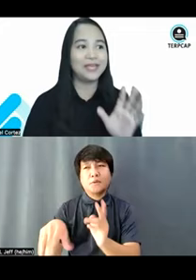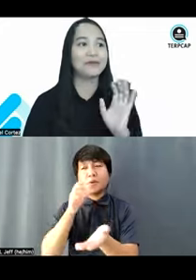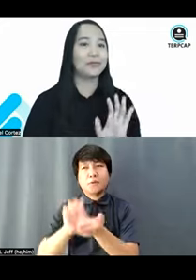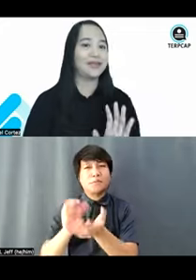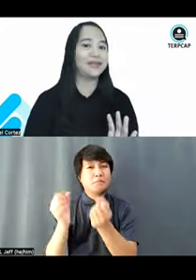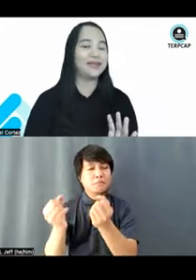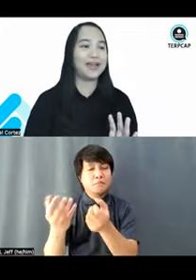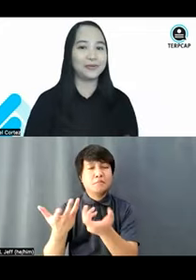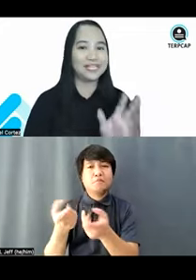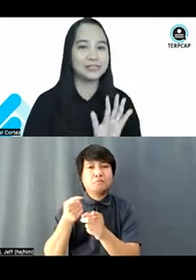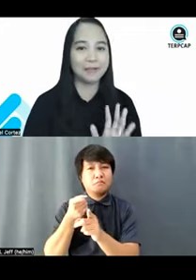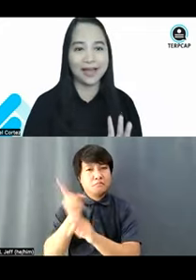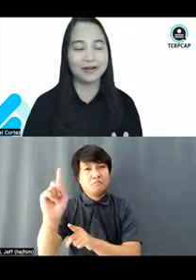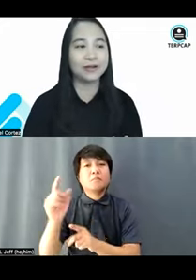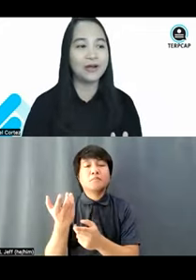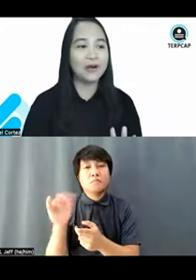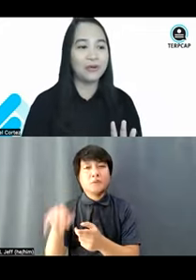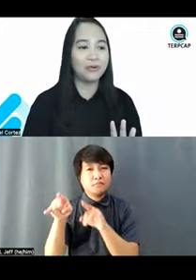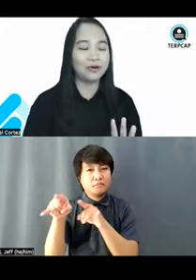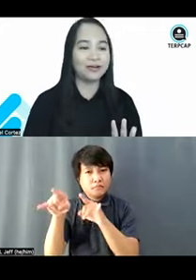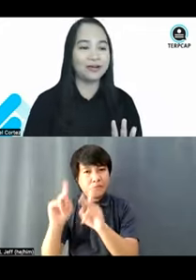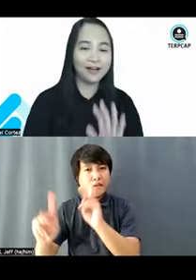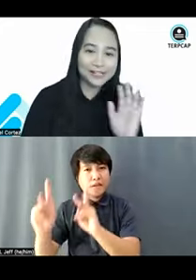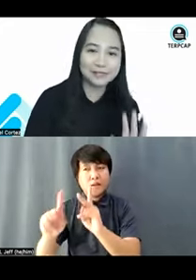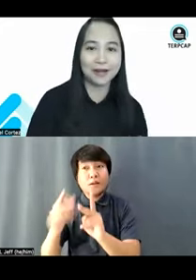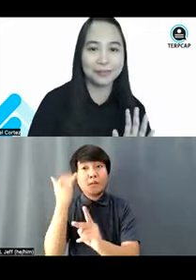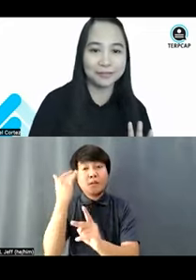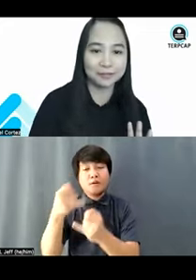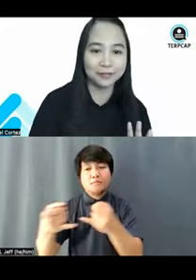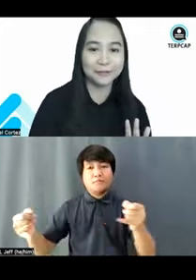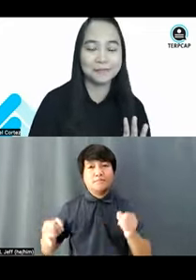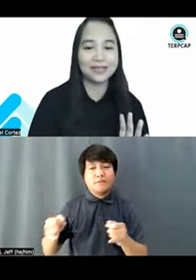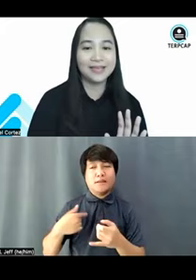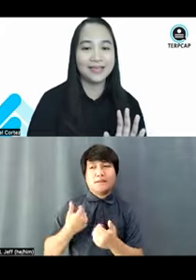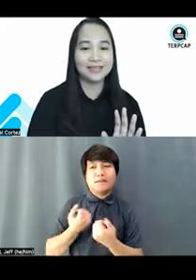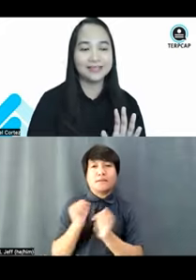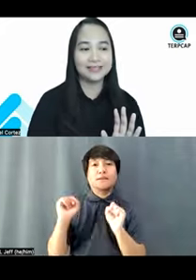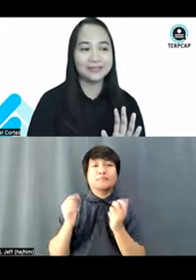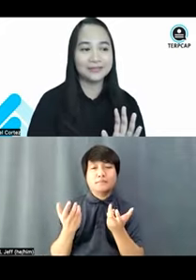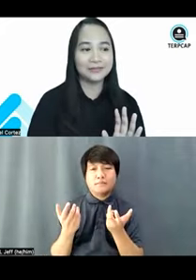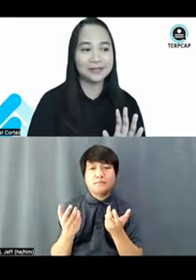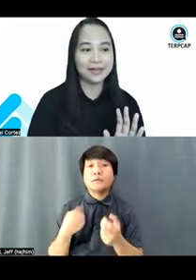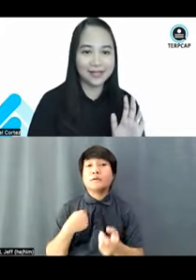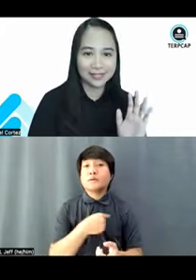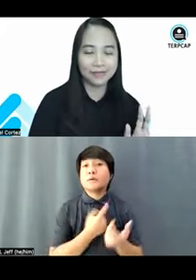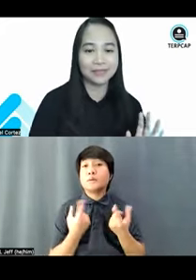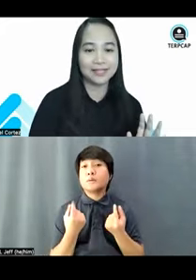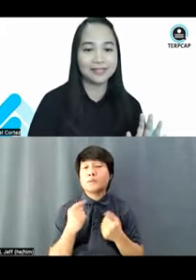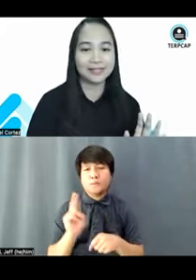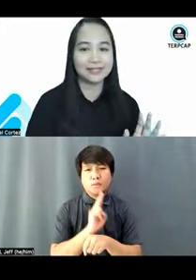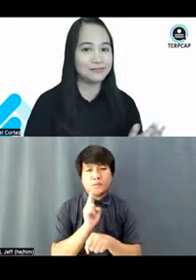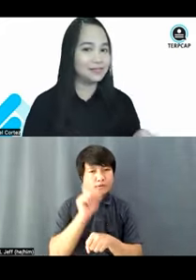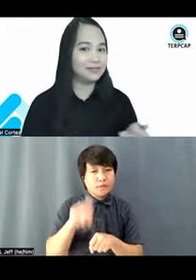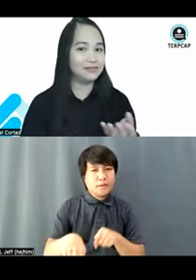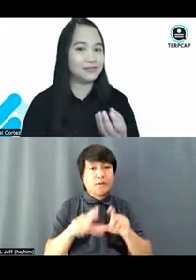either make or break, can either inspire or not inspire people. And, you know, aside from the